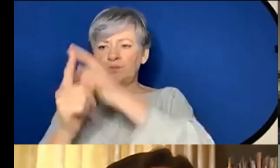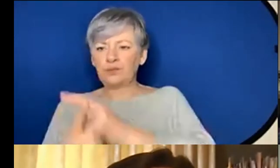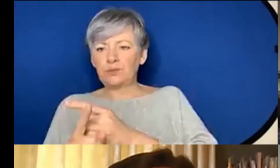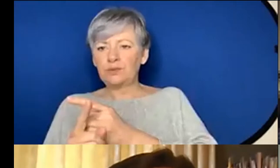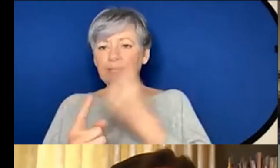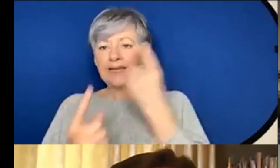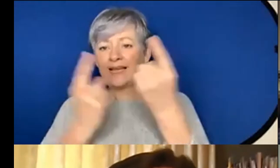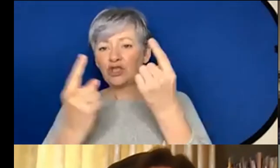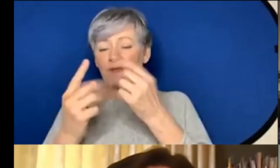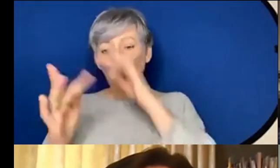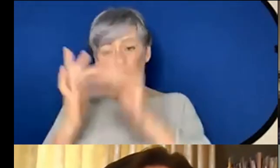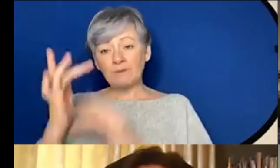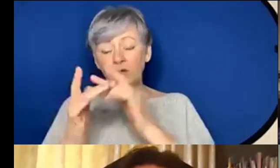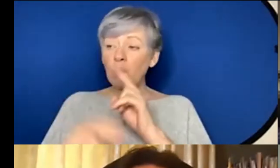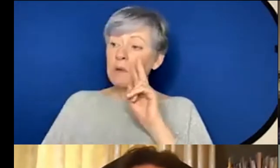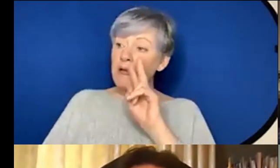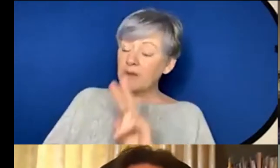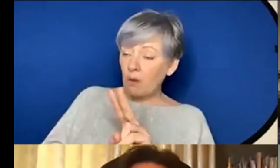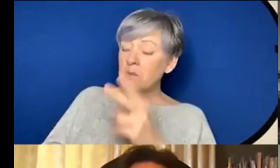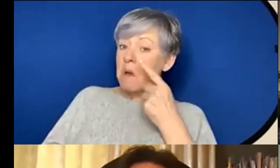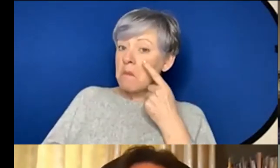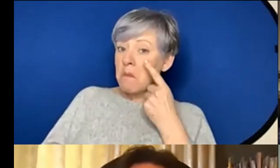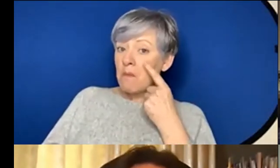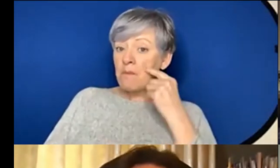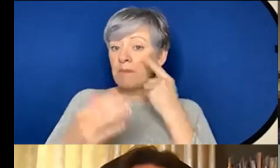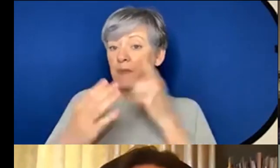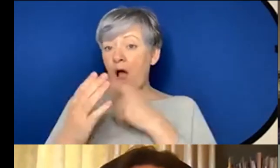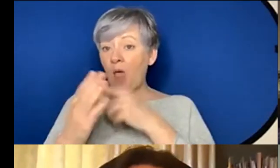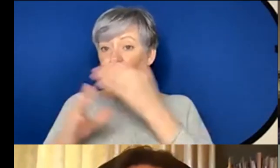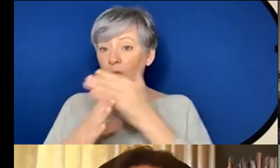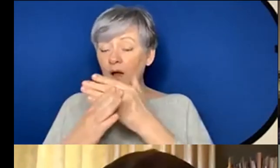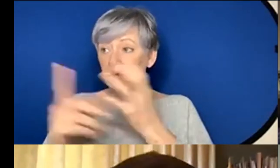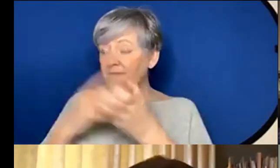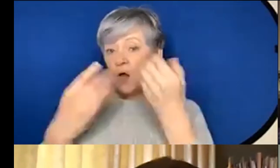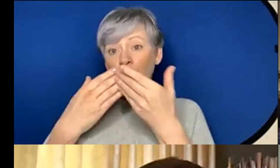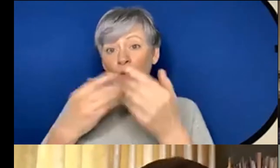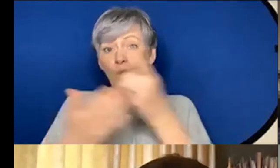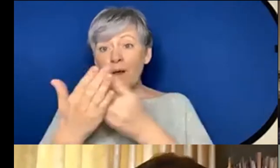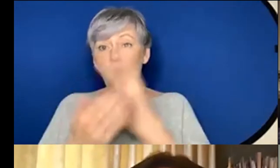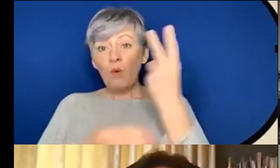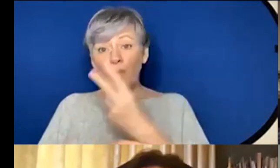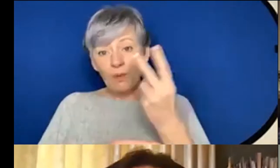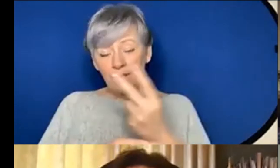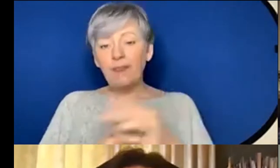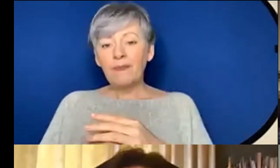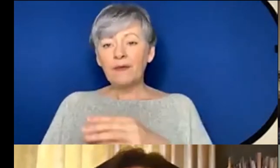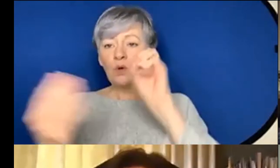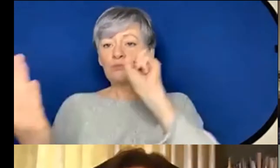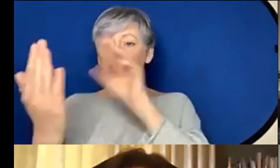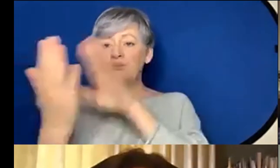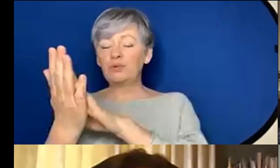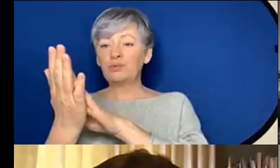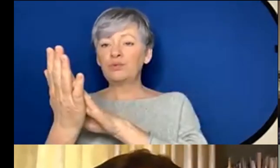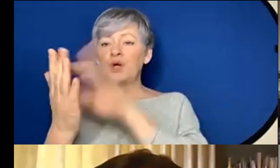you can maybe go and have a look and see some of their other work and find out a bit more about them so I'll post Joe's first